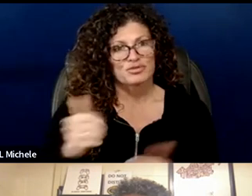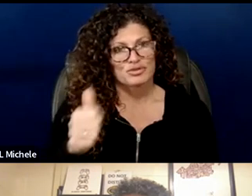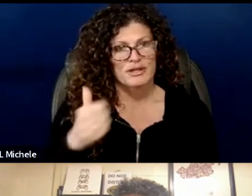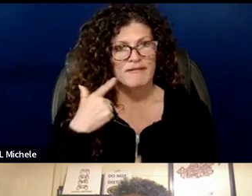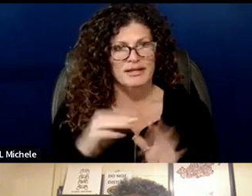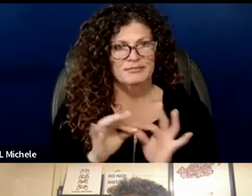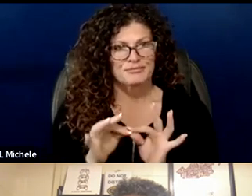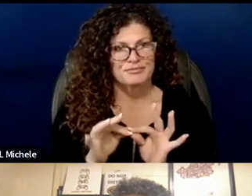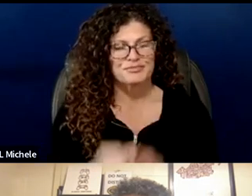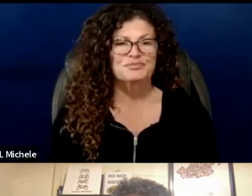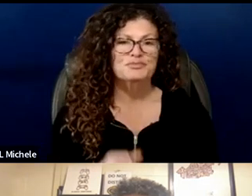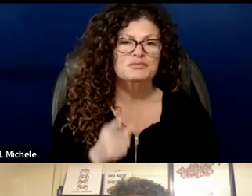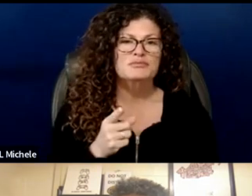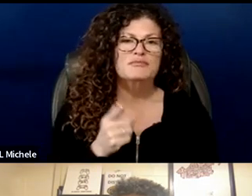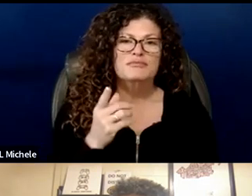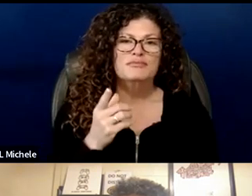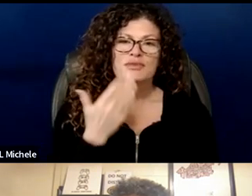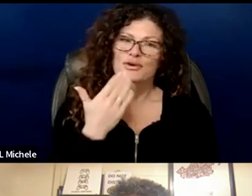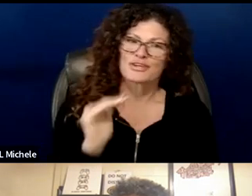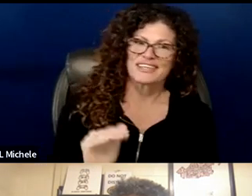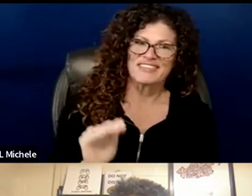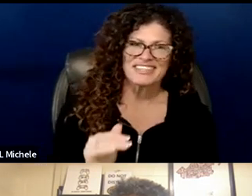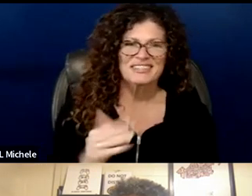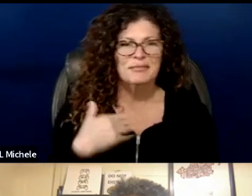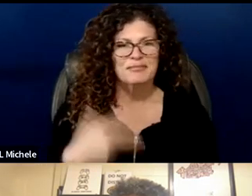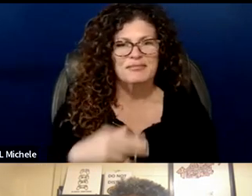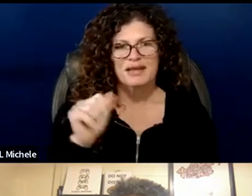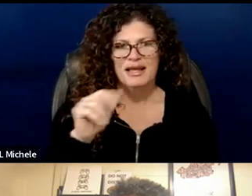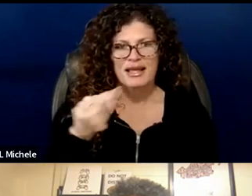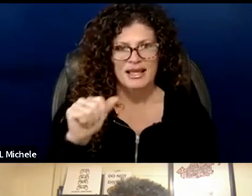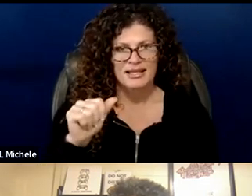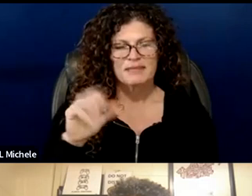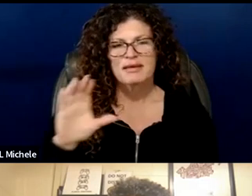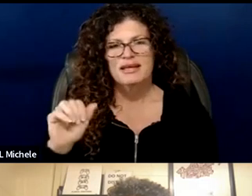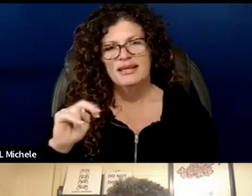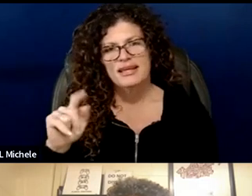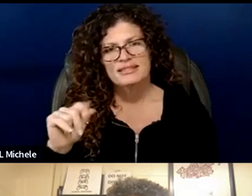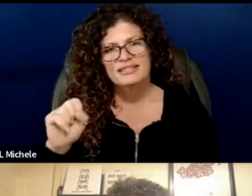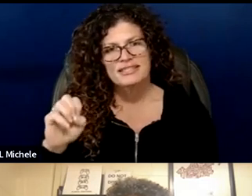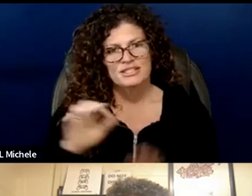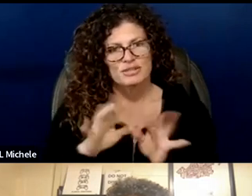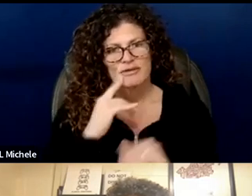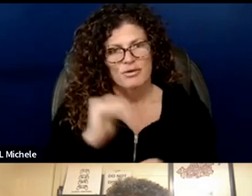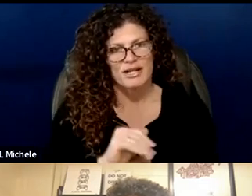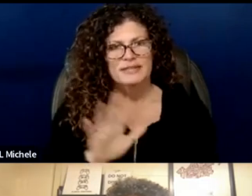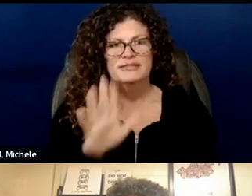Thank you, Madam Chair. Good evening, everyone. My name is Anna. I'll be a Cantonese interpreter for a meeting tonight.